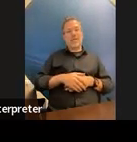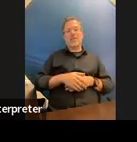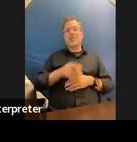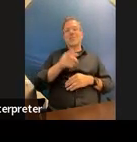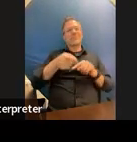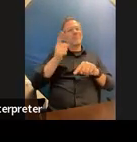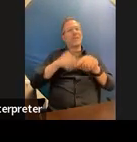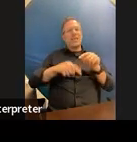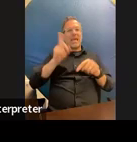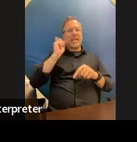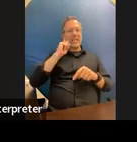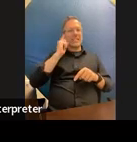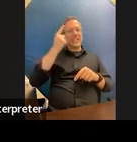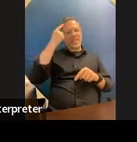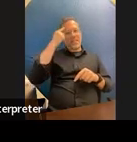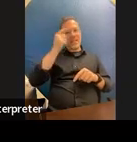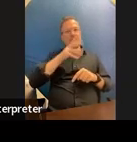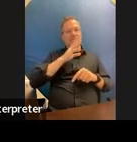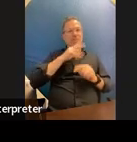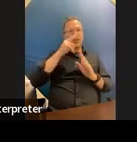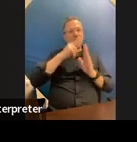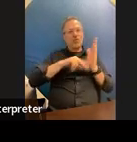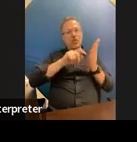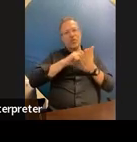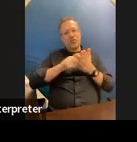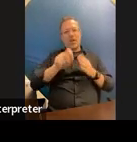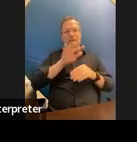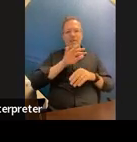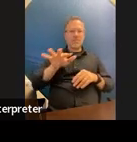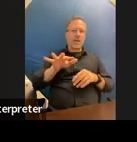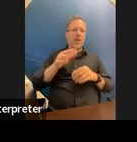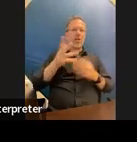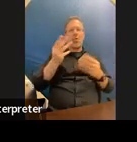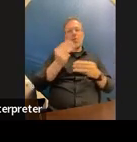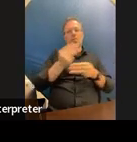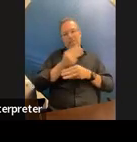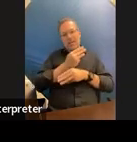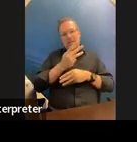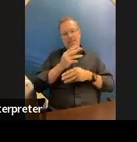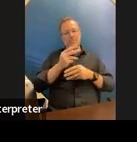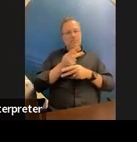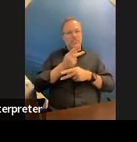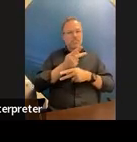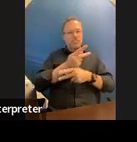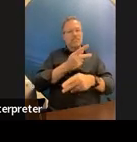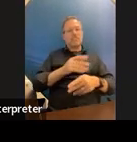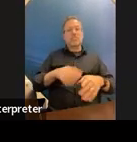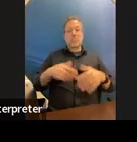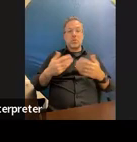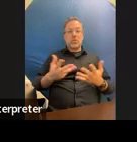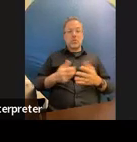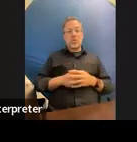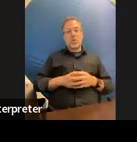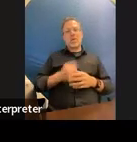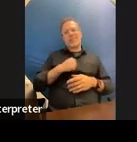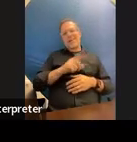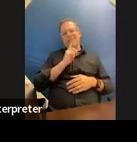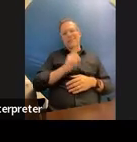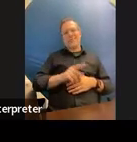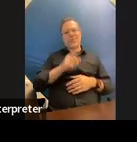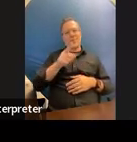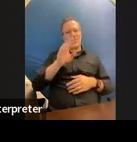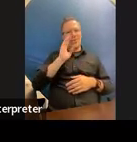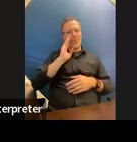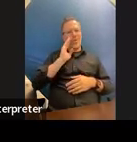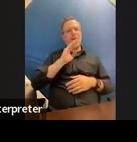listen think speak read write spell or do mathematical calculations so i'm sure you figured out those are